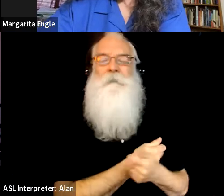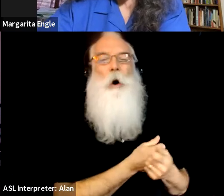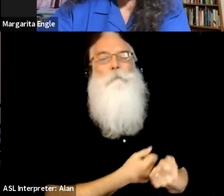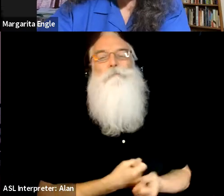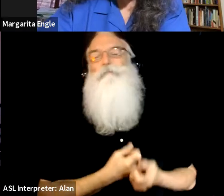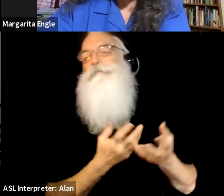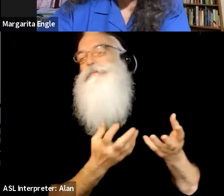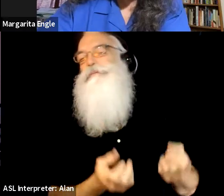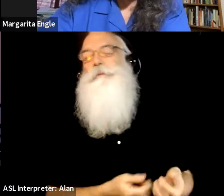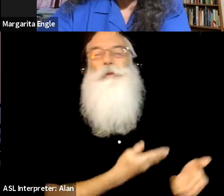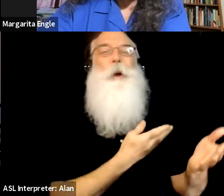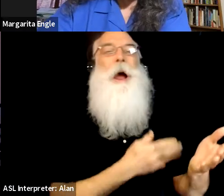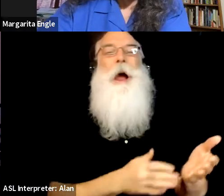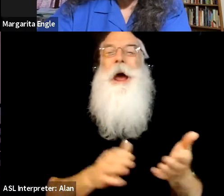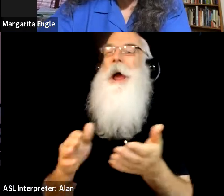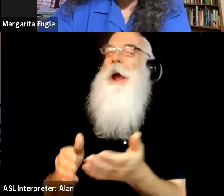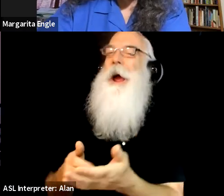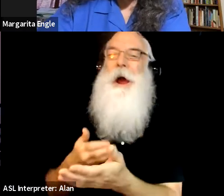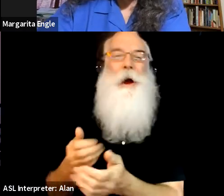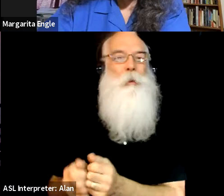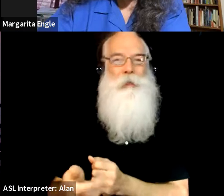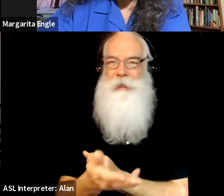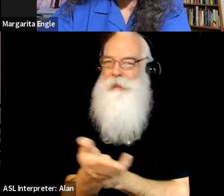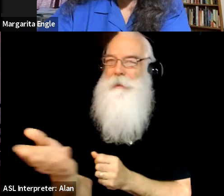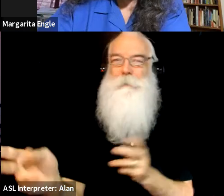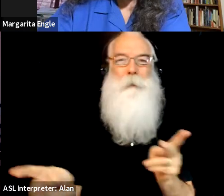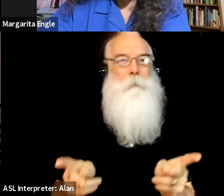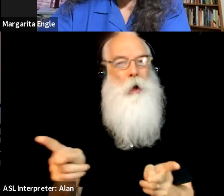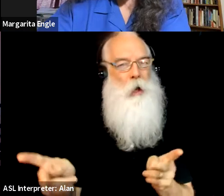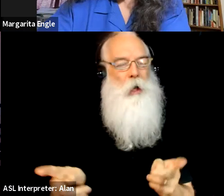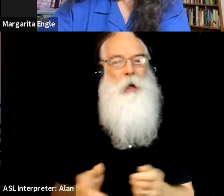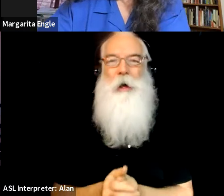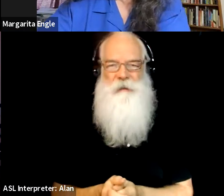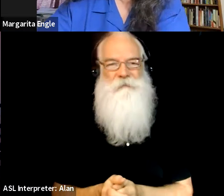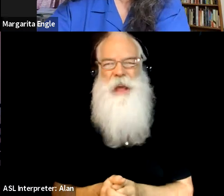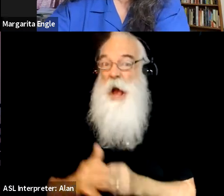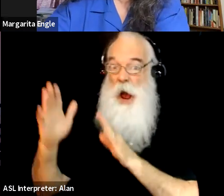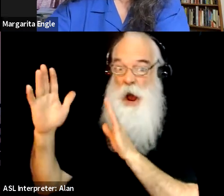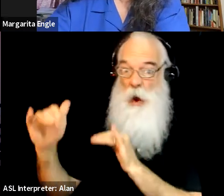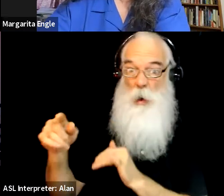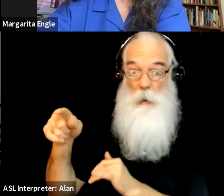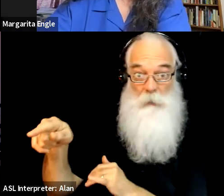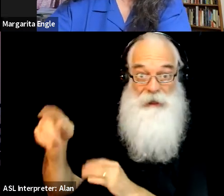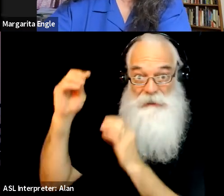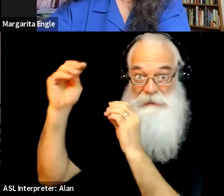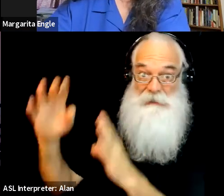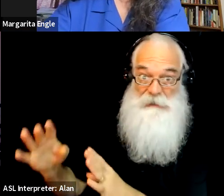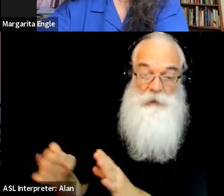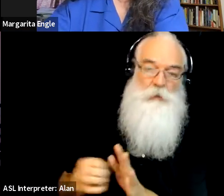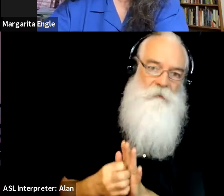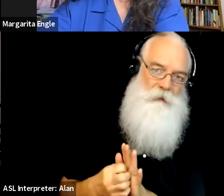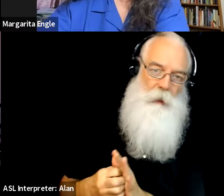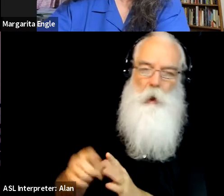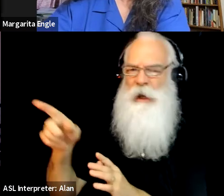people. So I would hope that teachers, for instance, would never